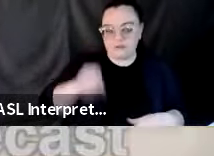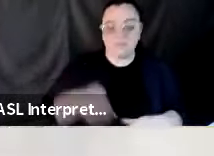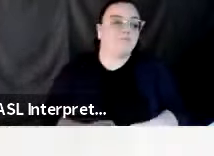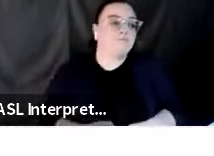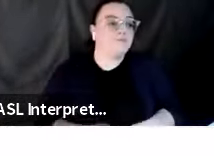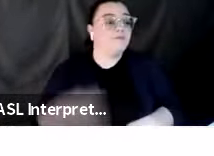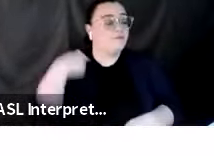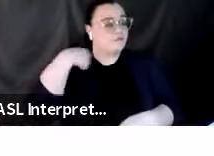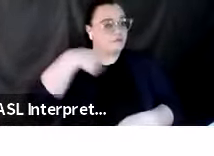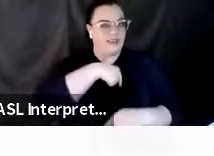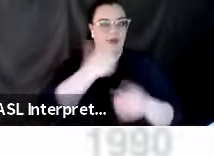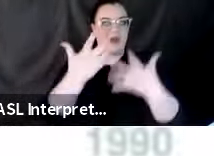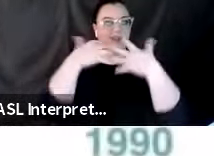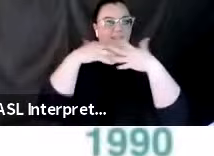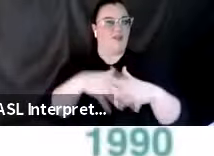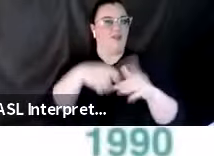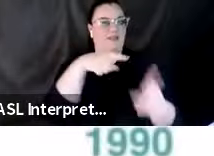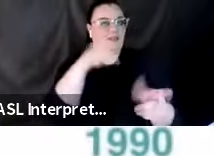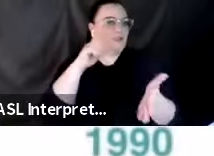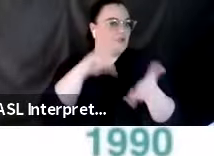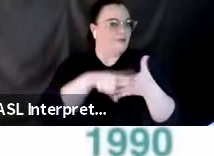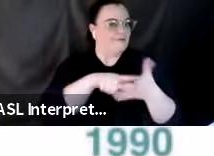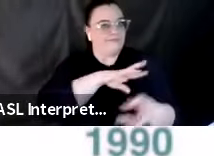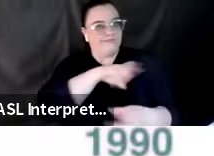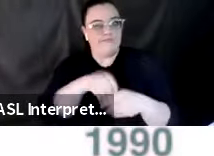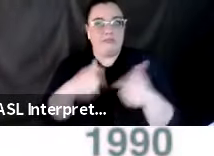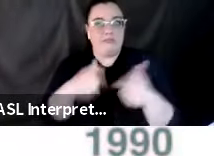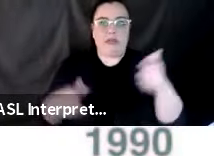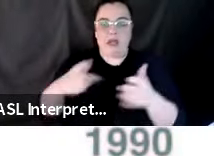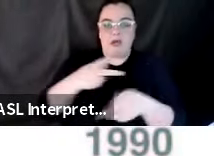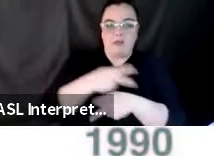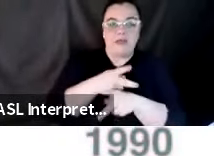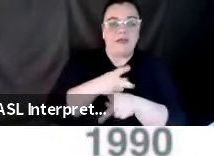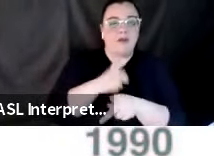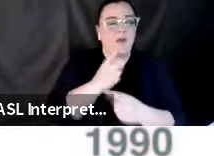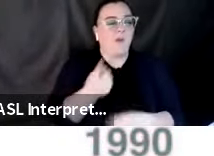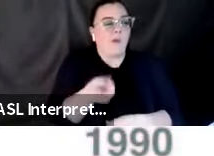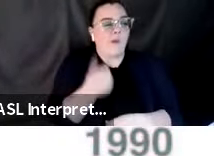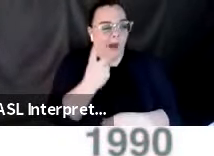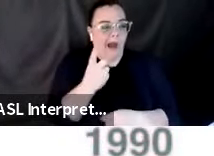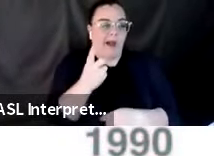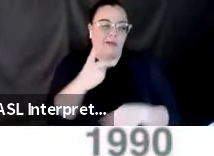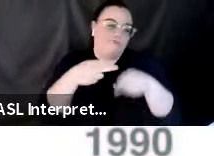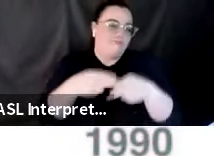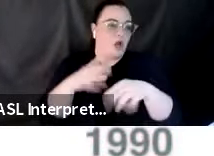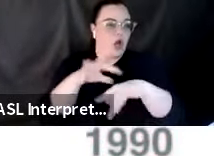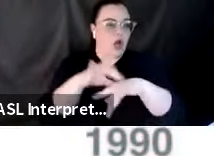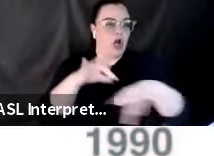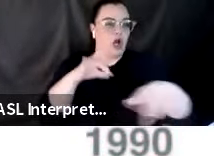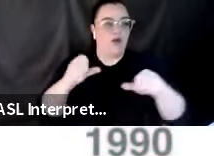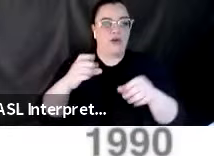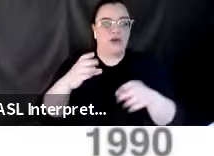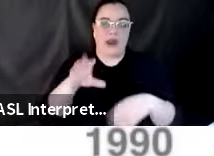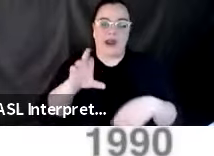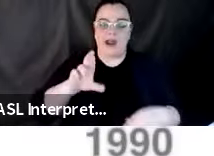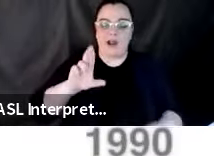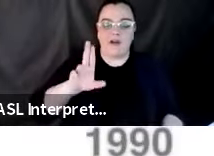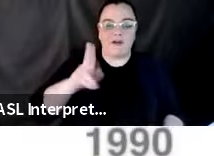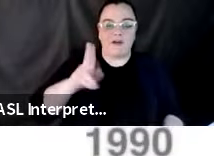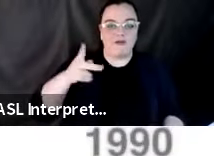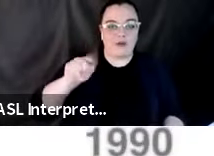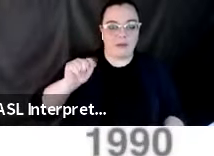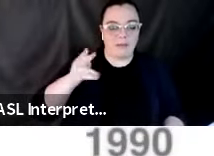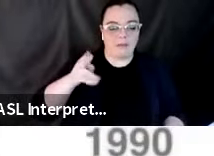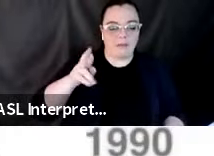bigger products. Uh, one of those is, uh, what we call earthquake rupture forecasts, uh, for California, SCEC